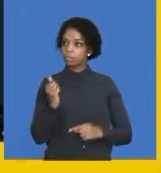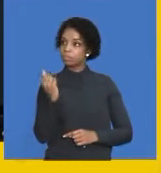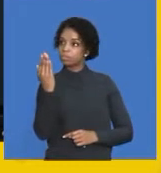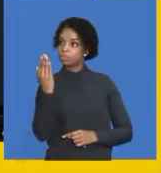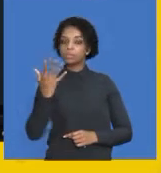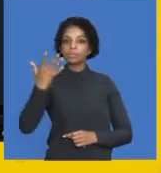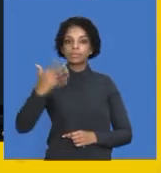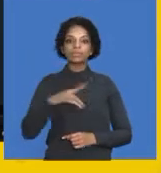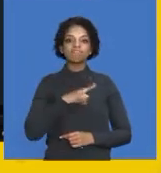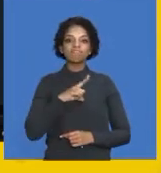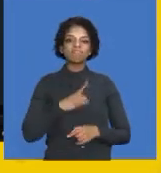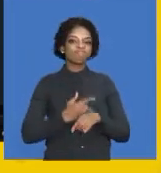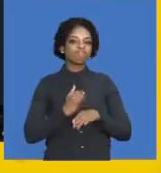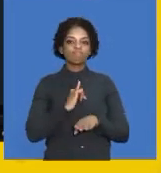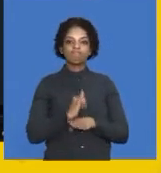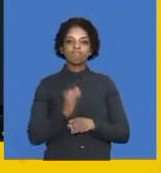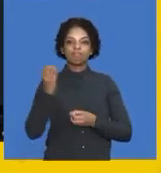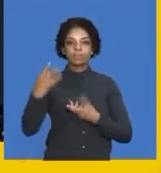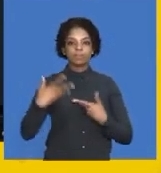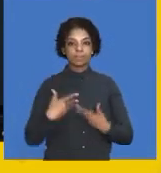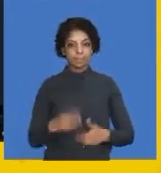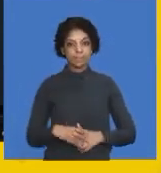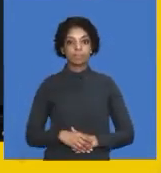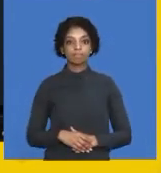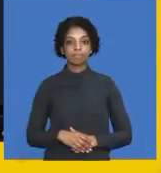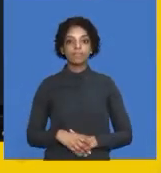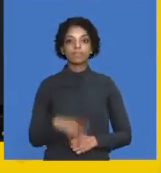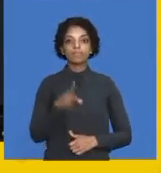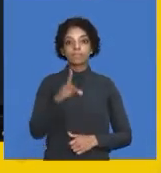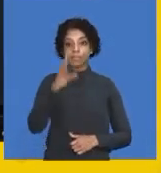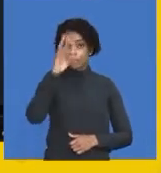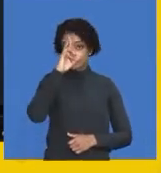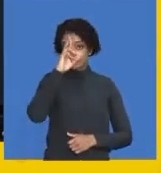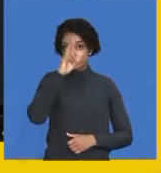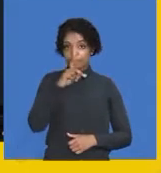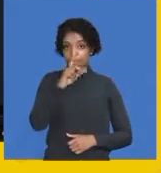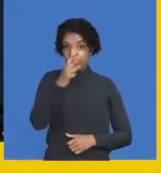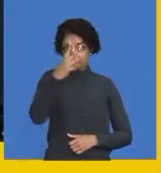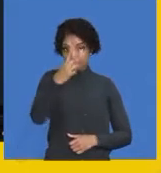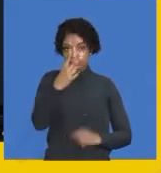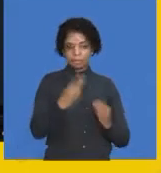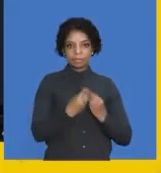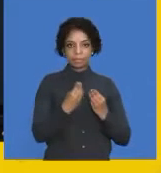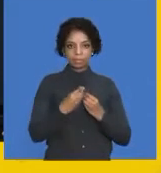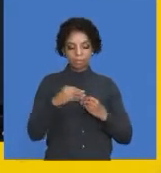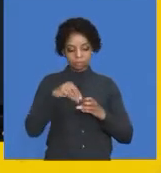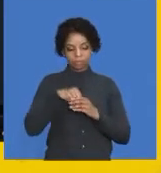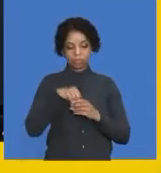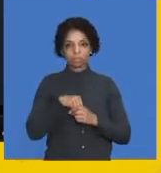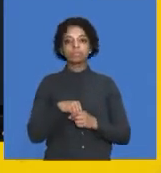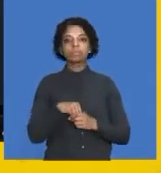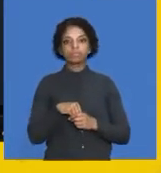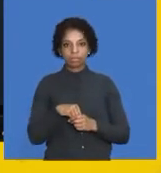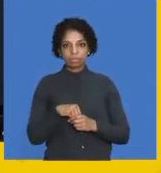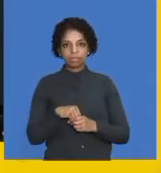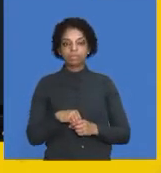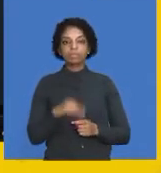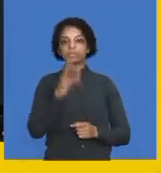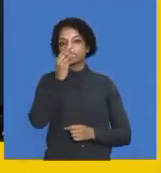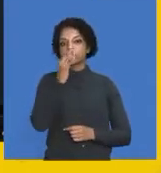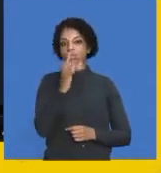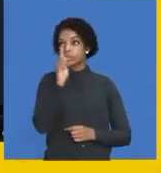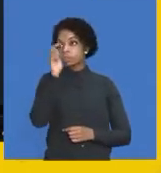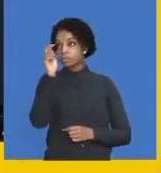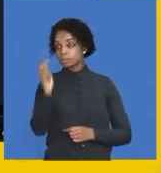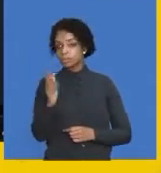we had claimed because of early settlement. Remember, there's two transactions involved. The payment, obviously, a credit to bank